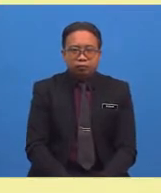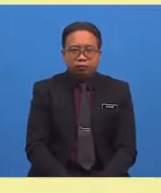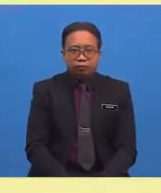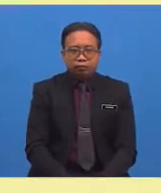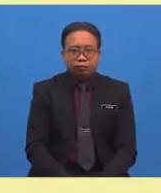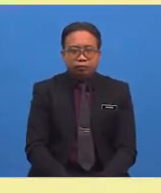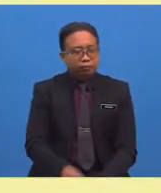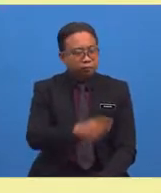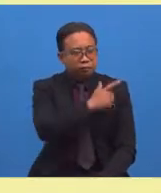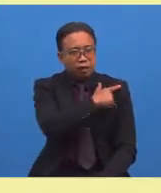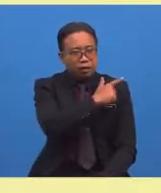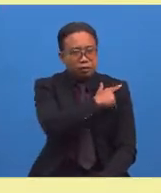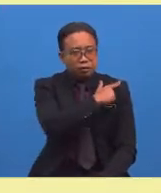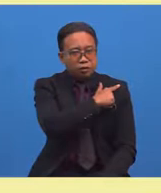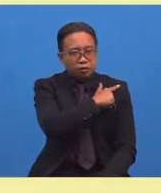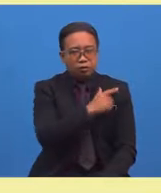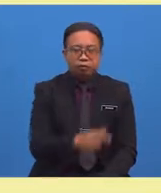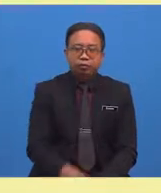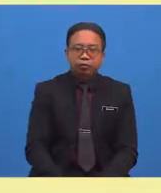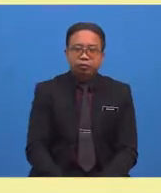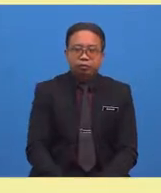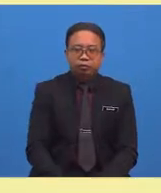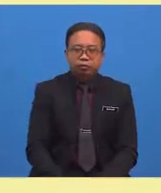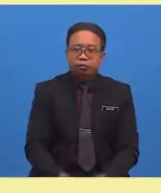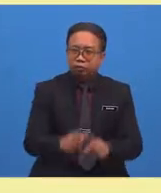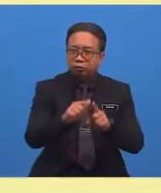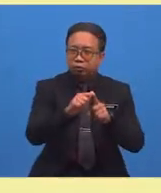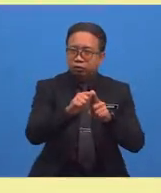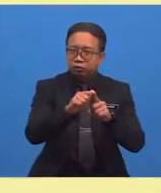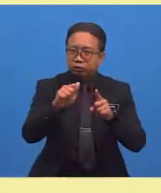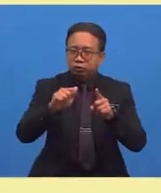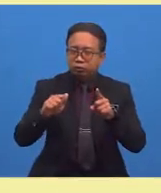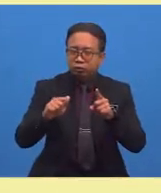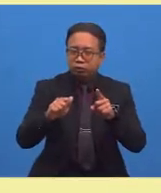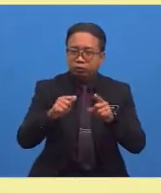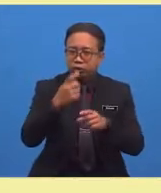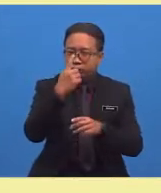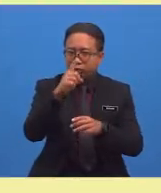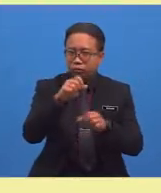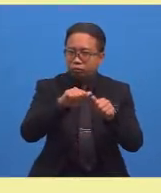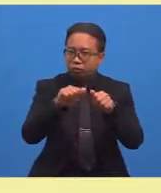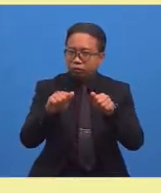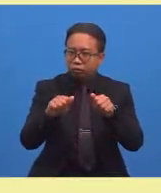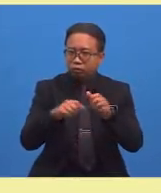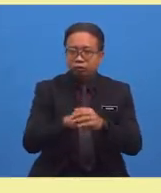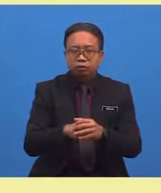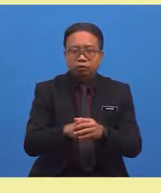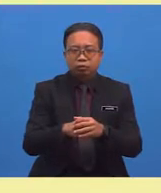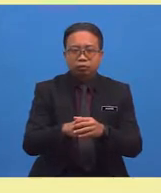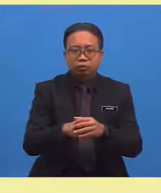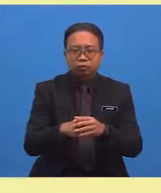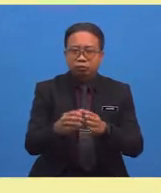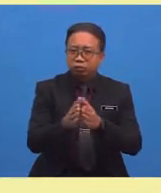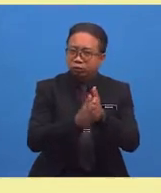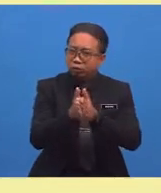Yes! You are absolutely right. The opposite of lazy is hard working.